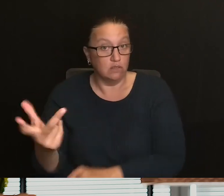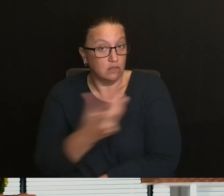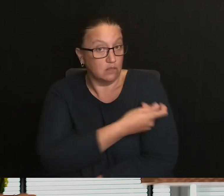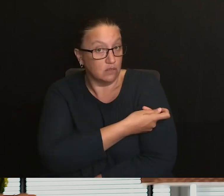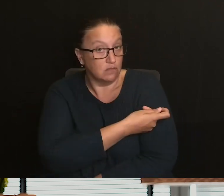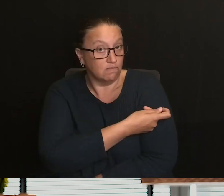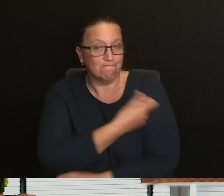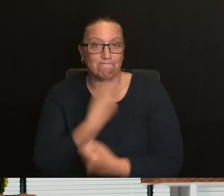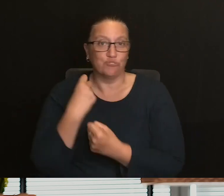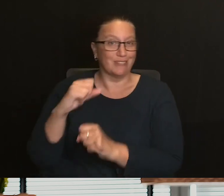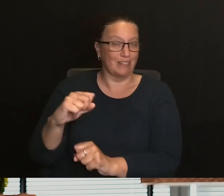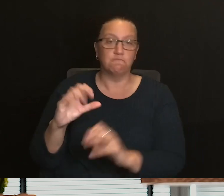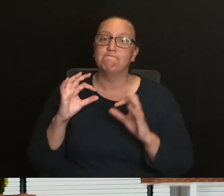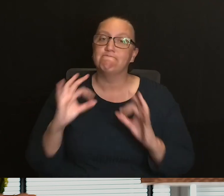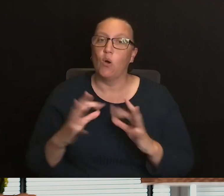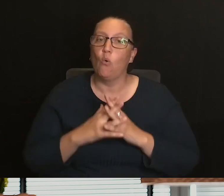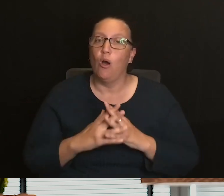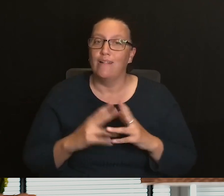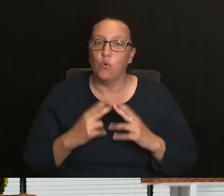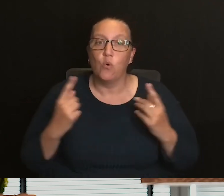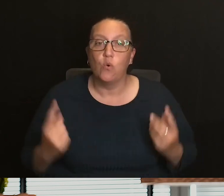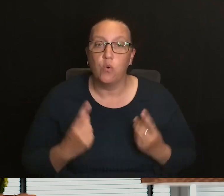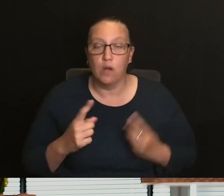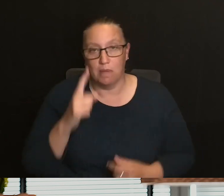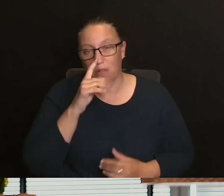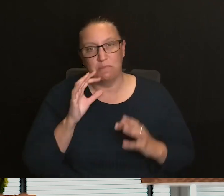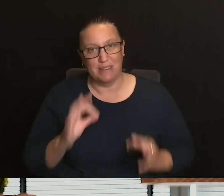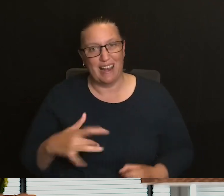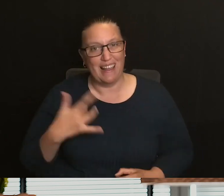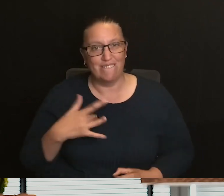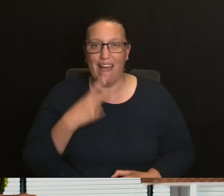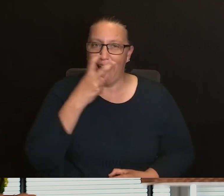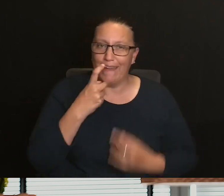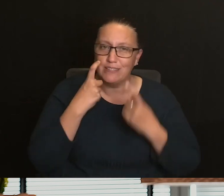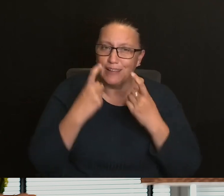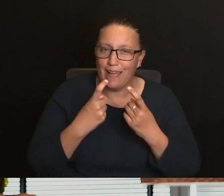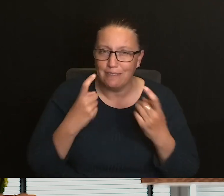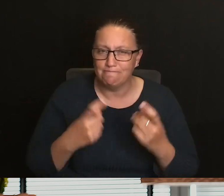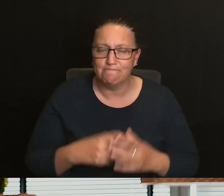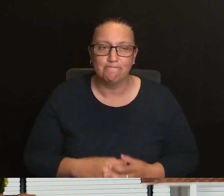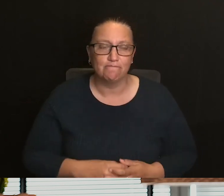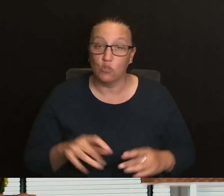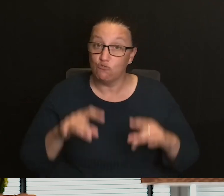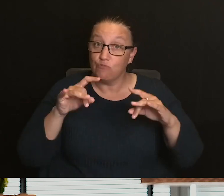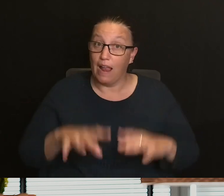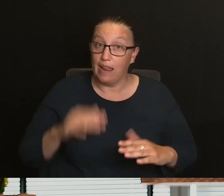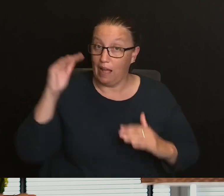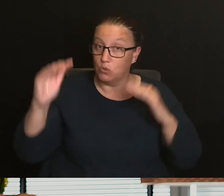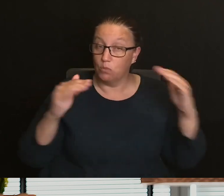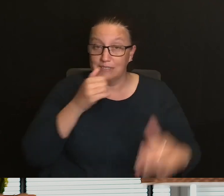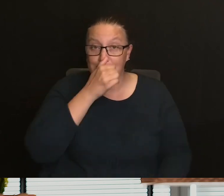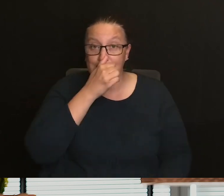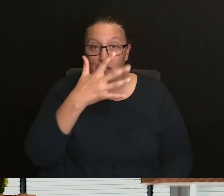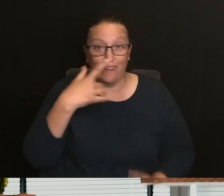living in aged care homes. Among Australian adults aged 65 years or older, research conducted during the first